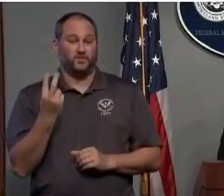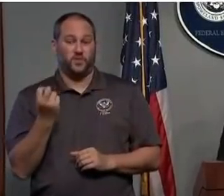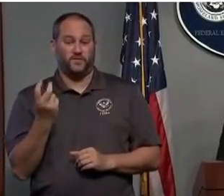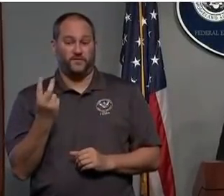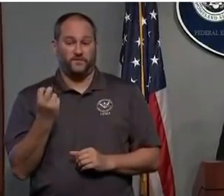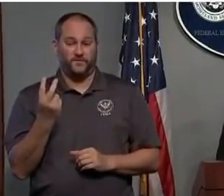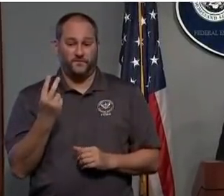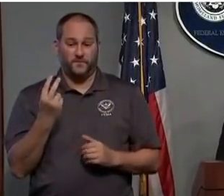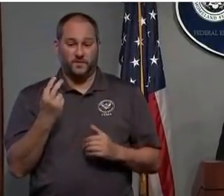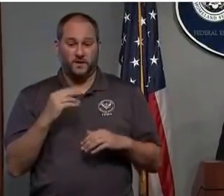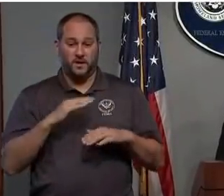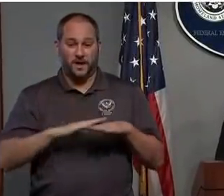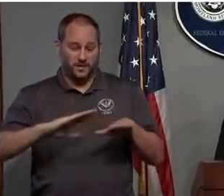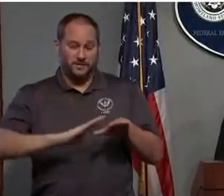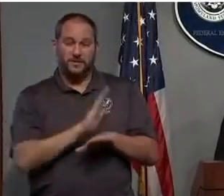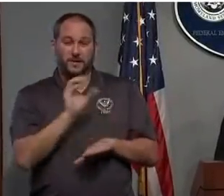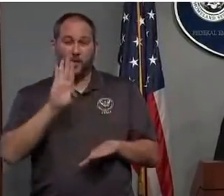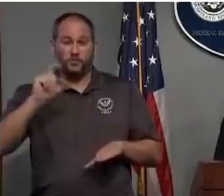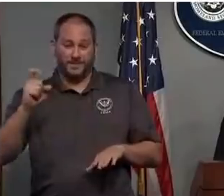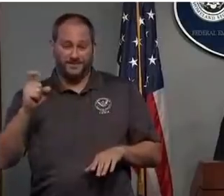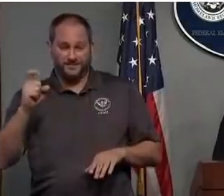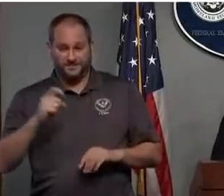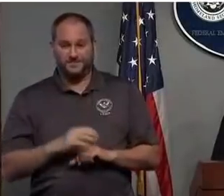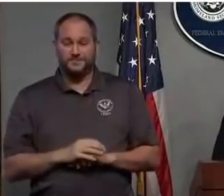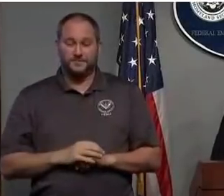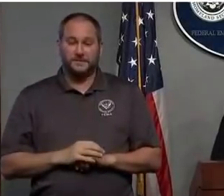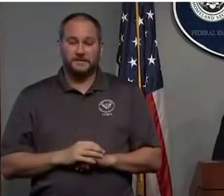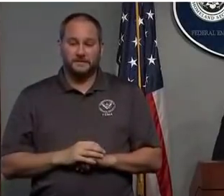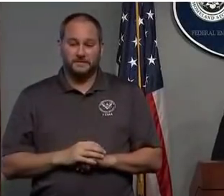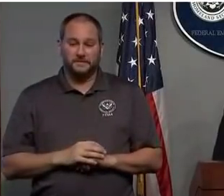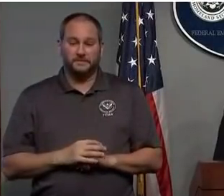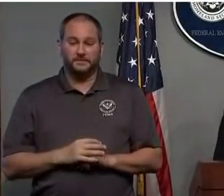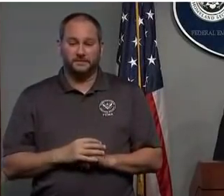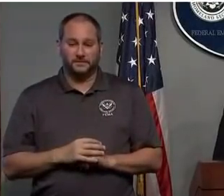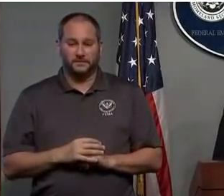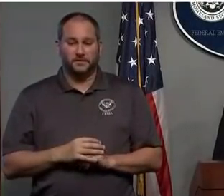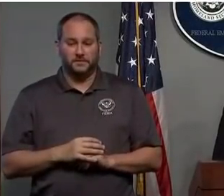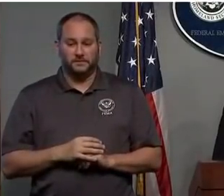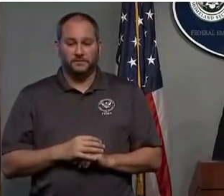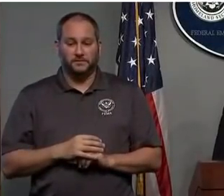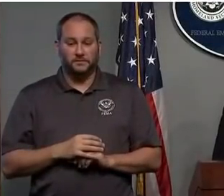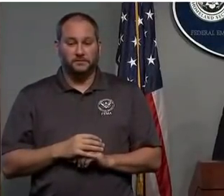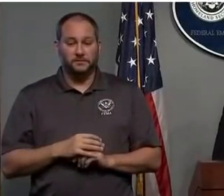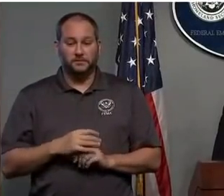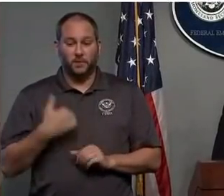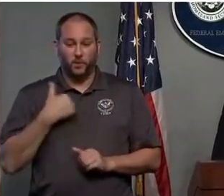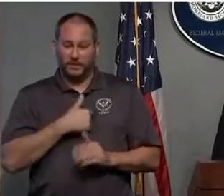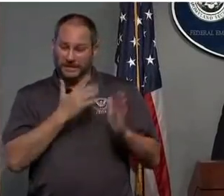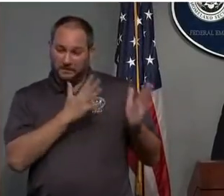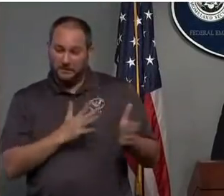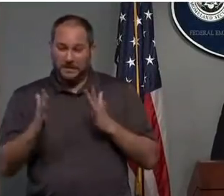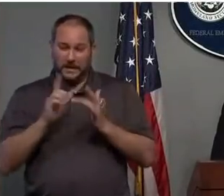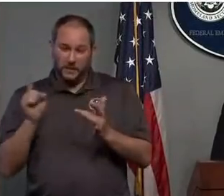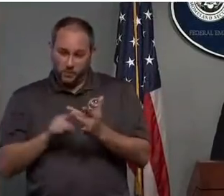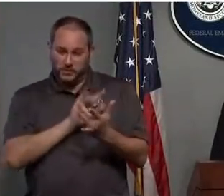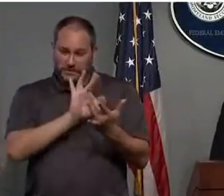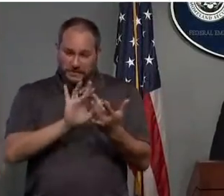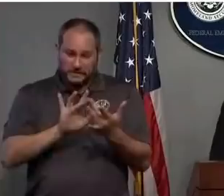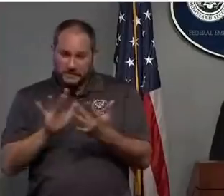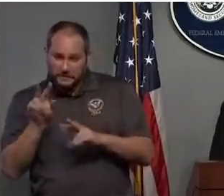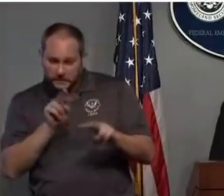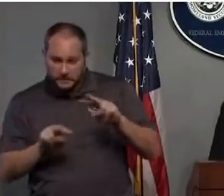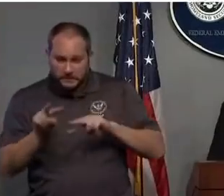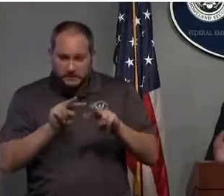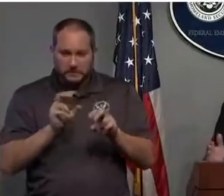length of the Outer Banks. It's had a history of being breached at times. We're doing planning in the event there's a breach and we're receiving an assignment to repair that breach.